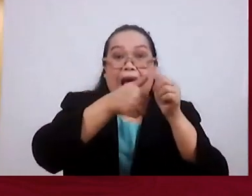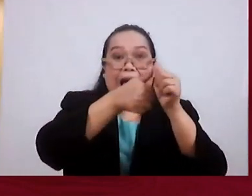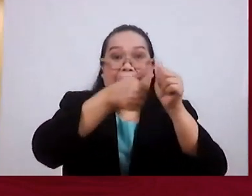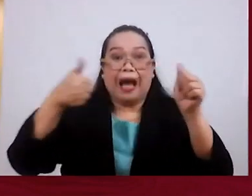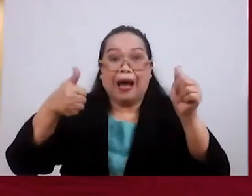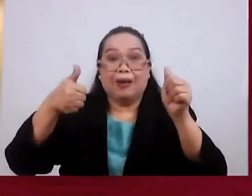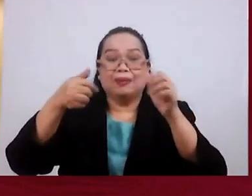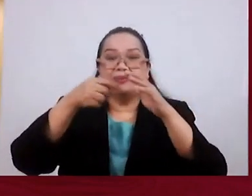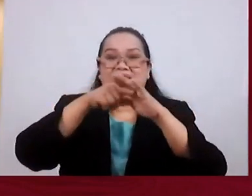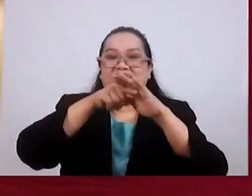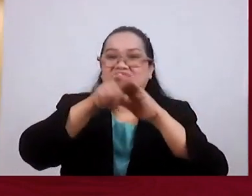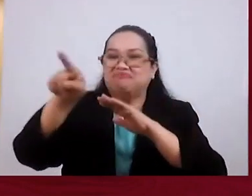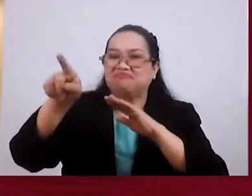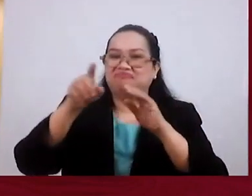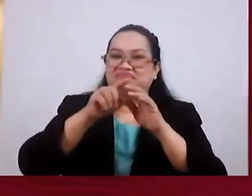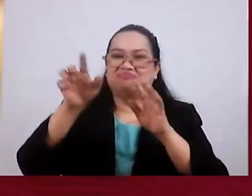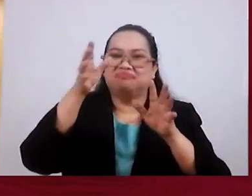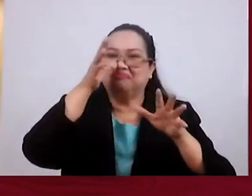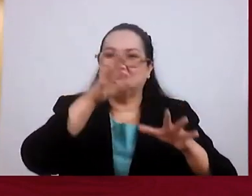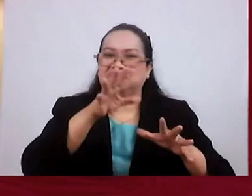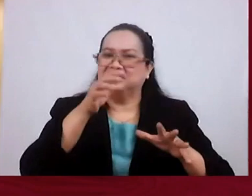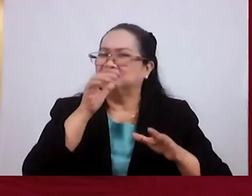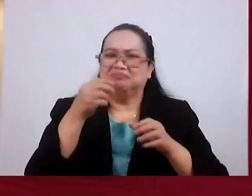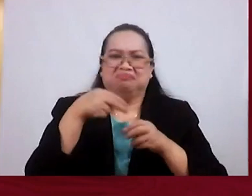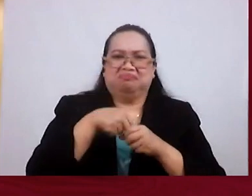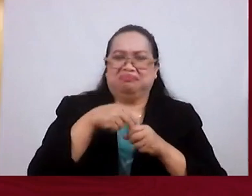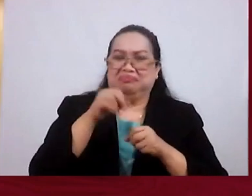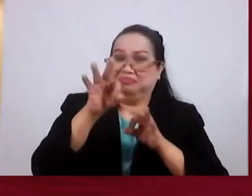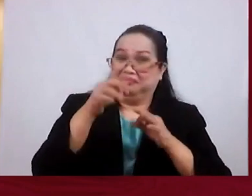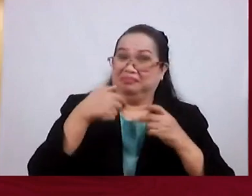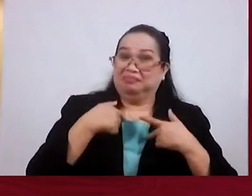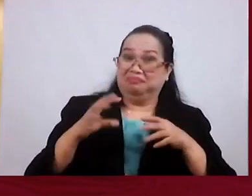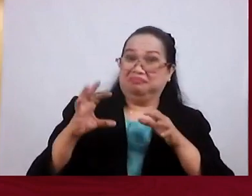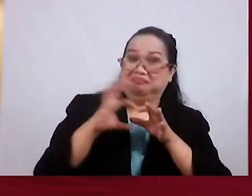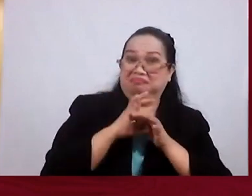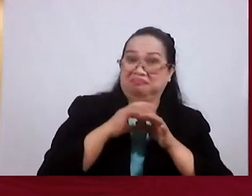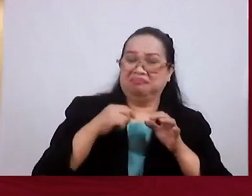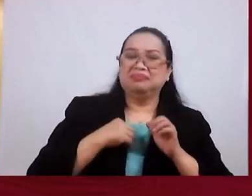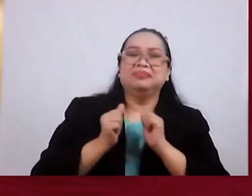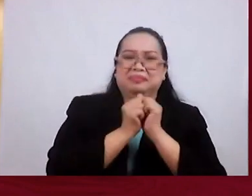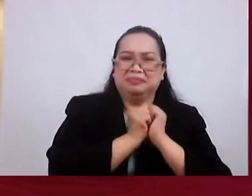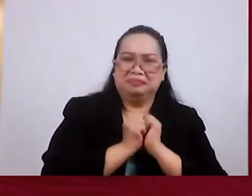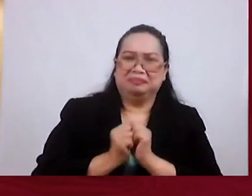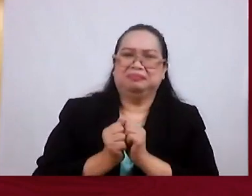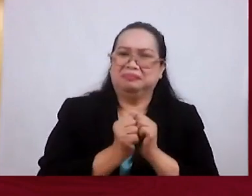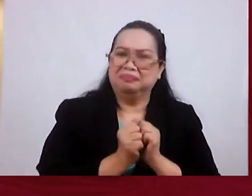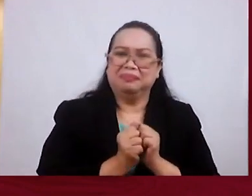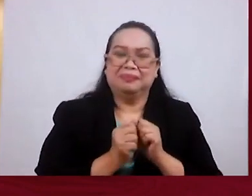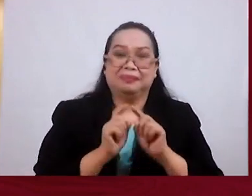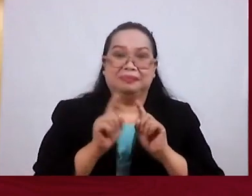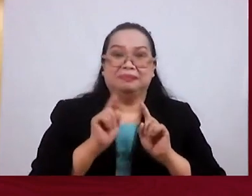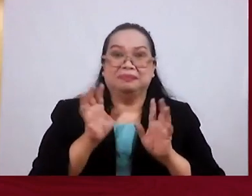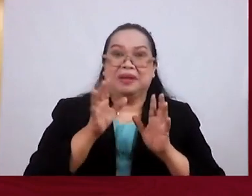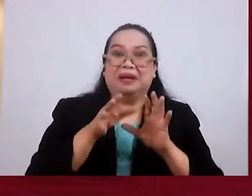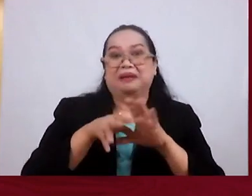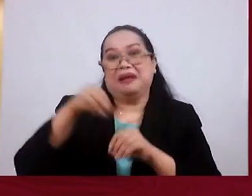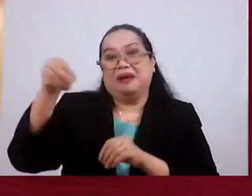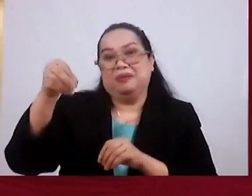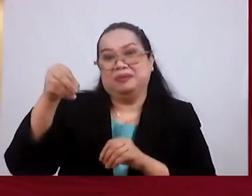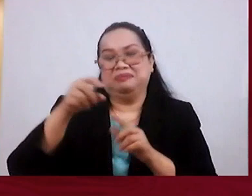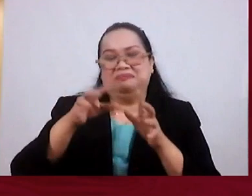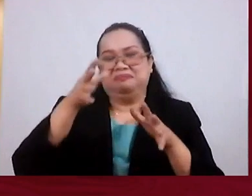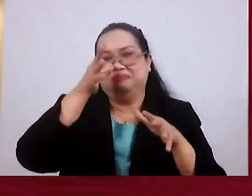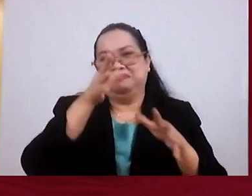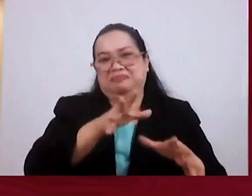But they were not of us. For if they had been of us, They would have continued with us. But they went out that